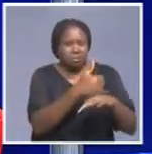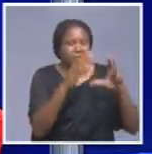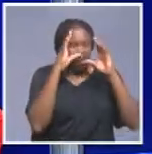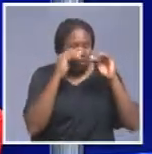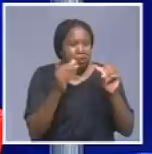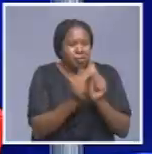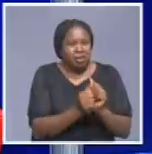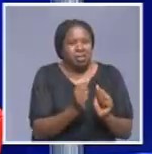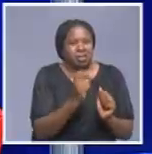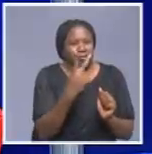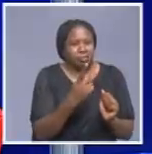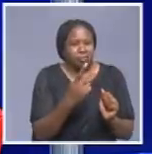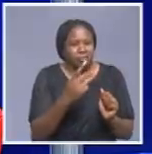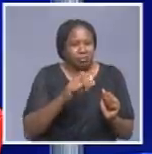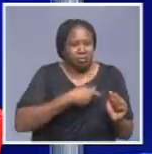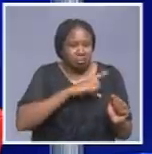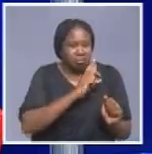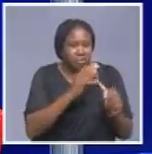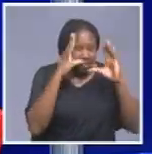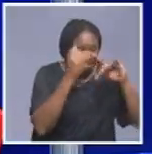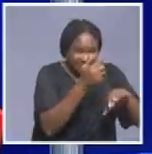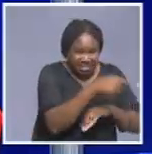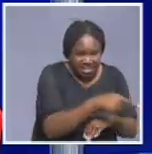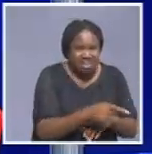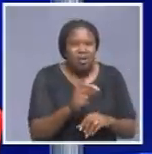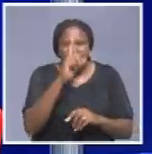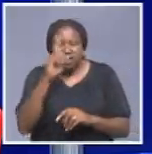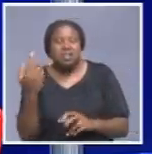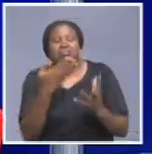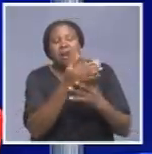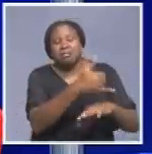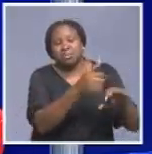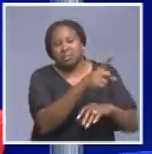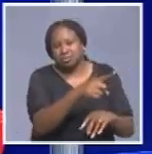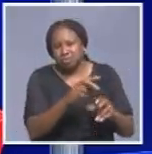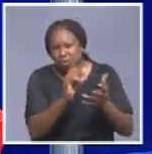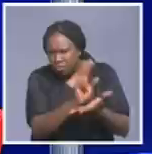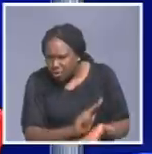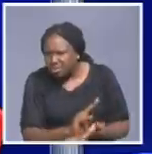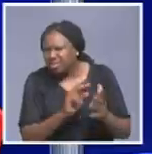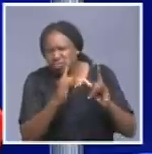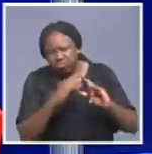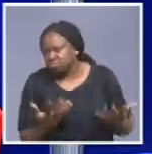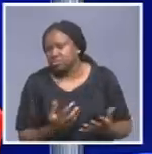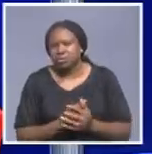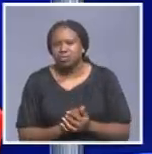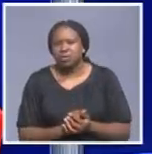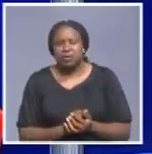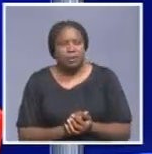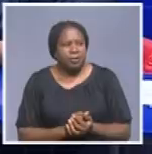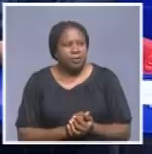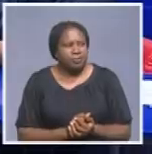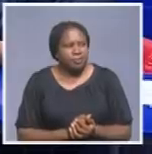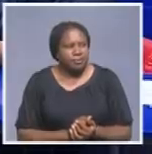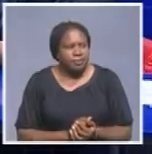have been contact when the teacher was at the establishment and goes to school. So there is a high possibility. That is the reason. In your